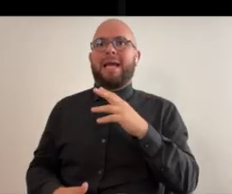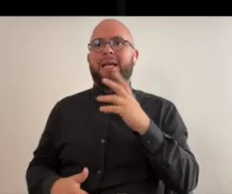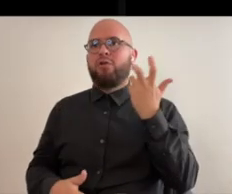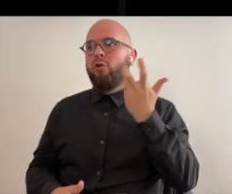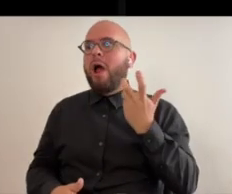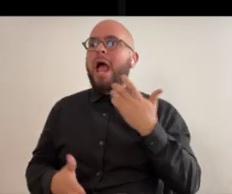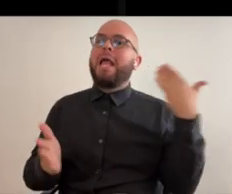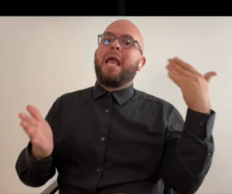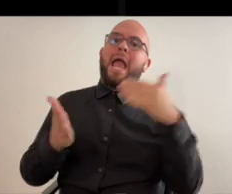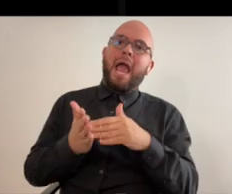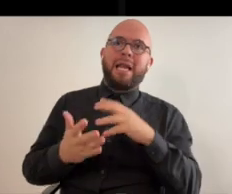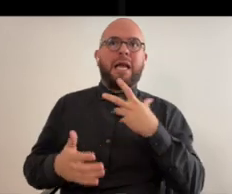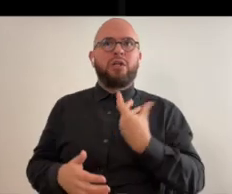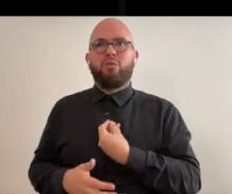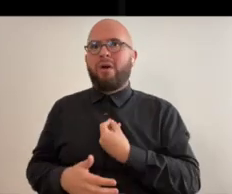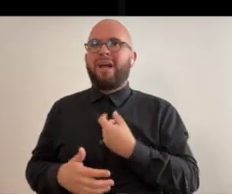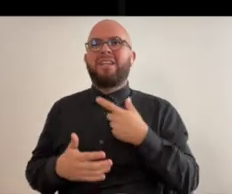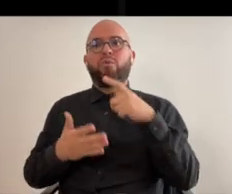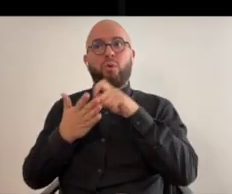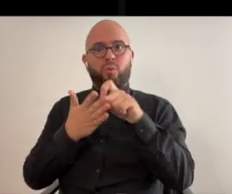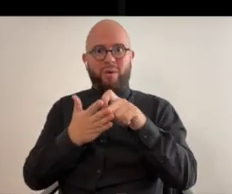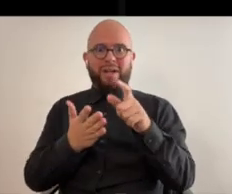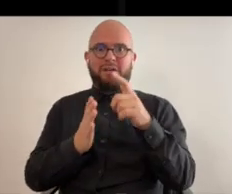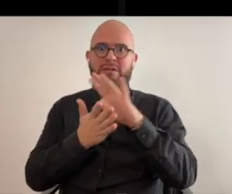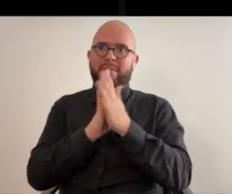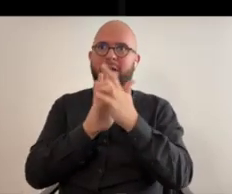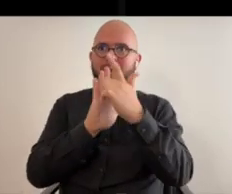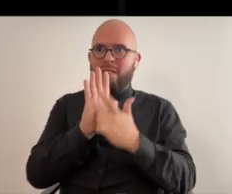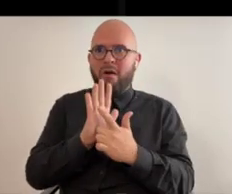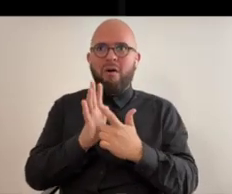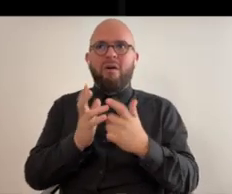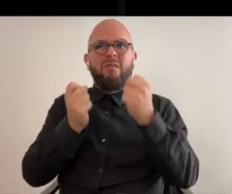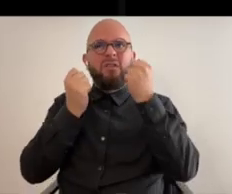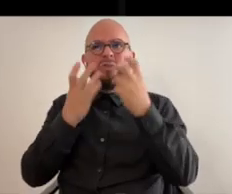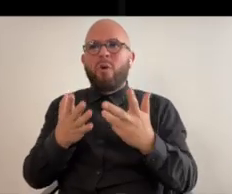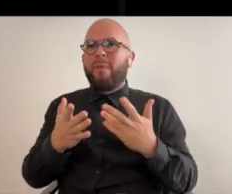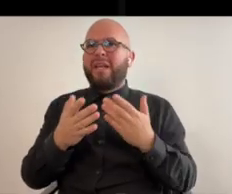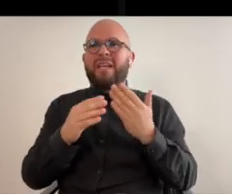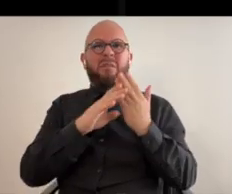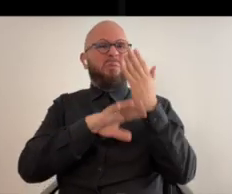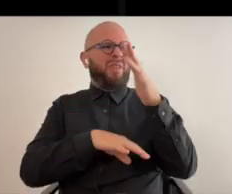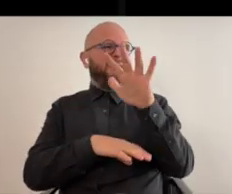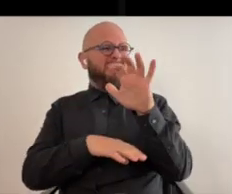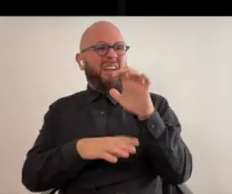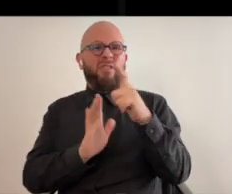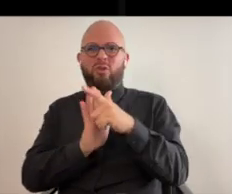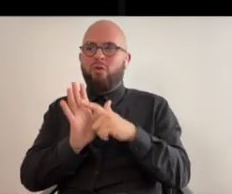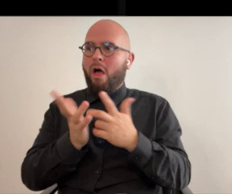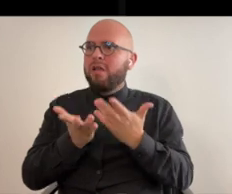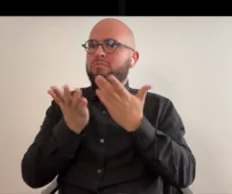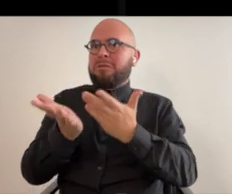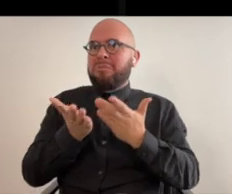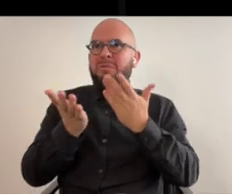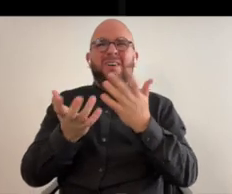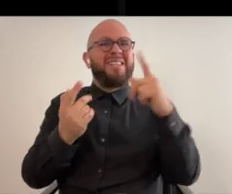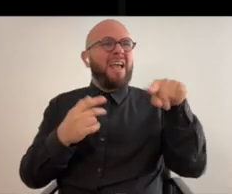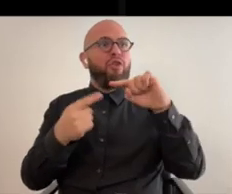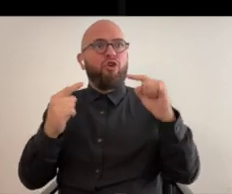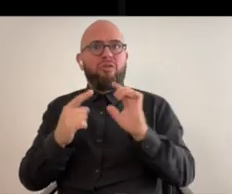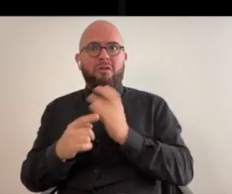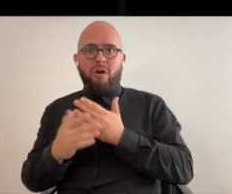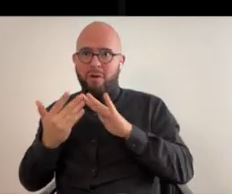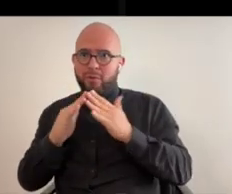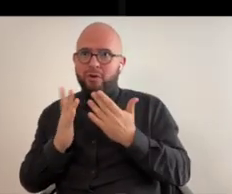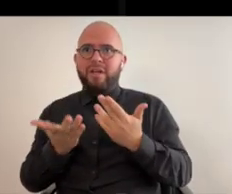bills are written into law there's been more than 500 of these laws proposed and many of them are actively